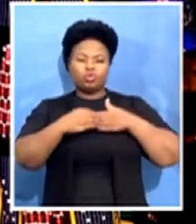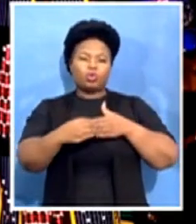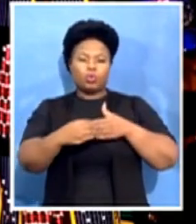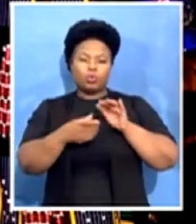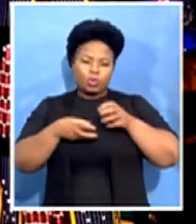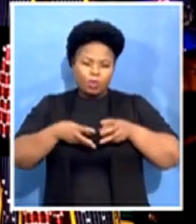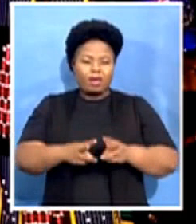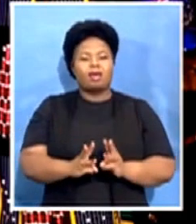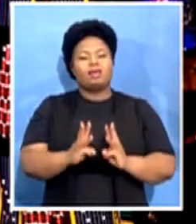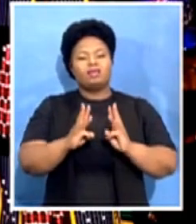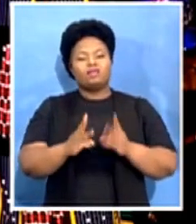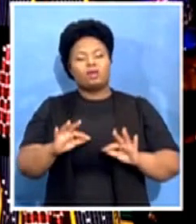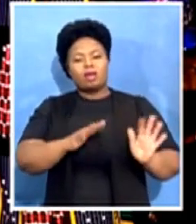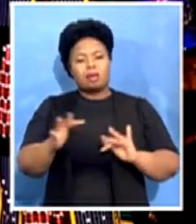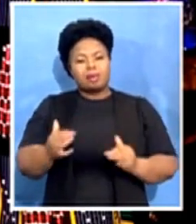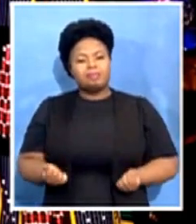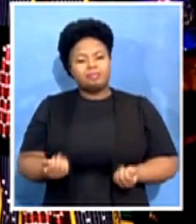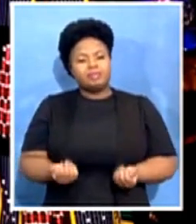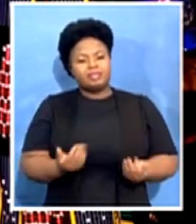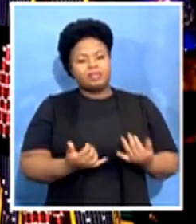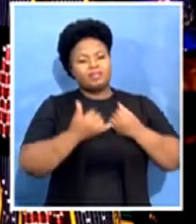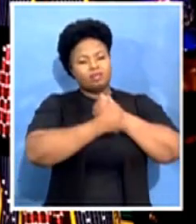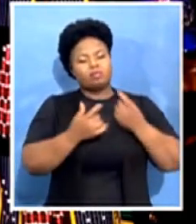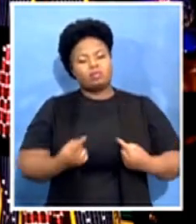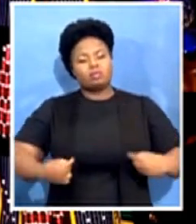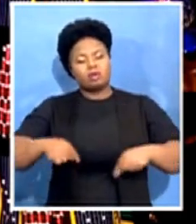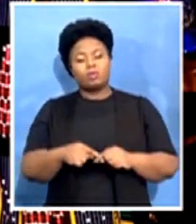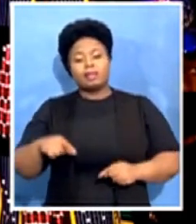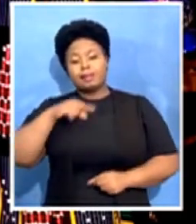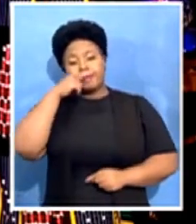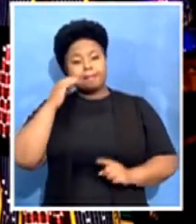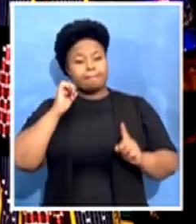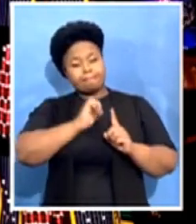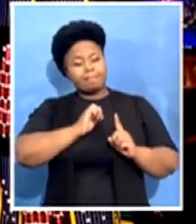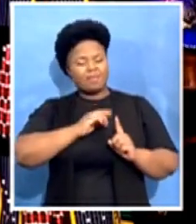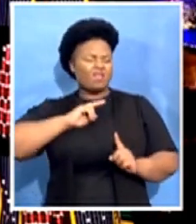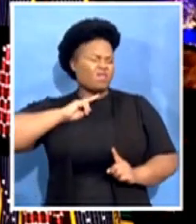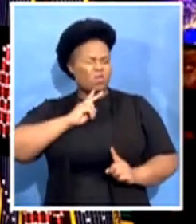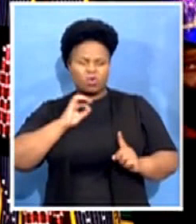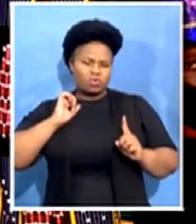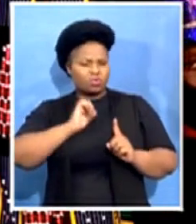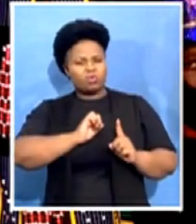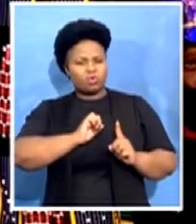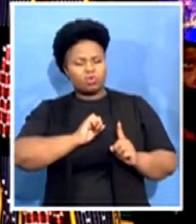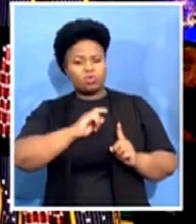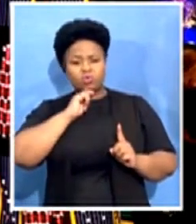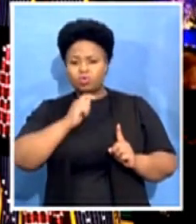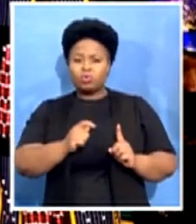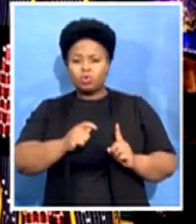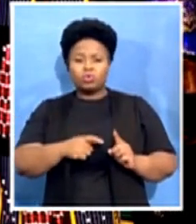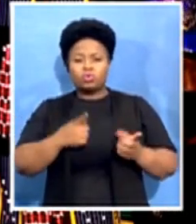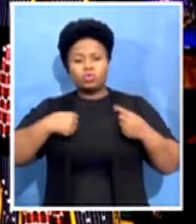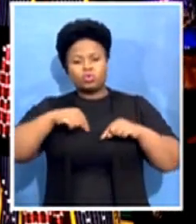our nation. Her name and her voice live in such annals of distinguished cultural monuments